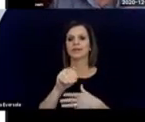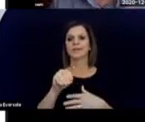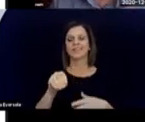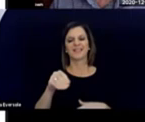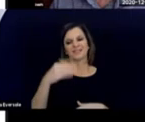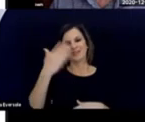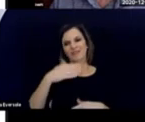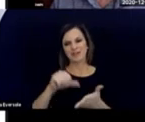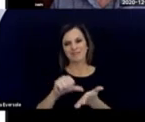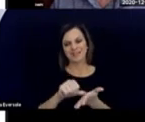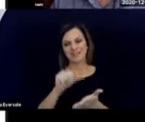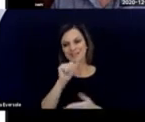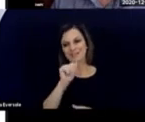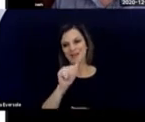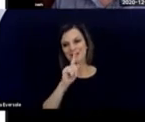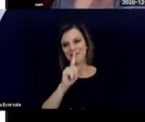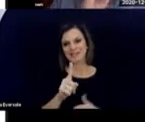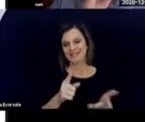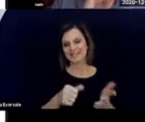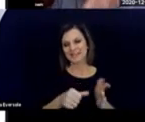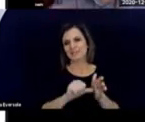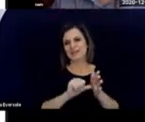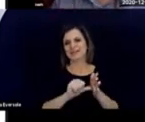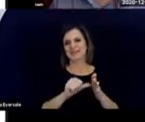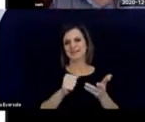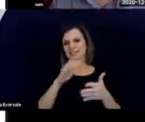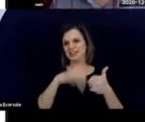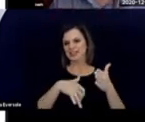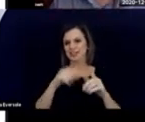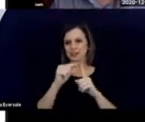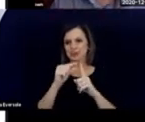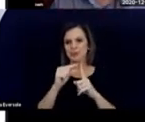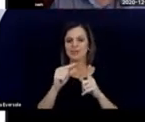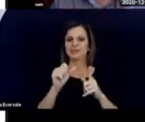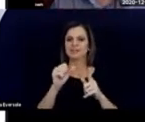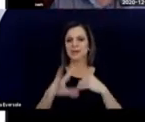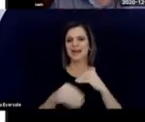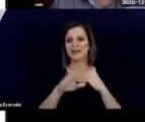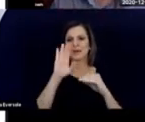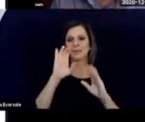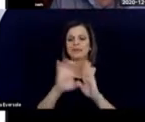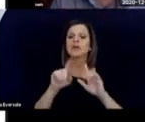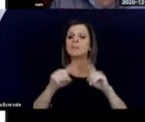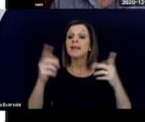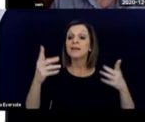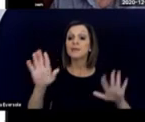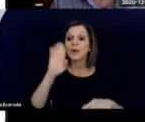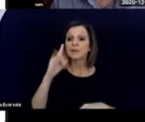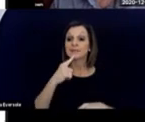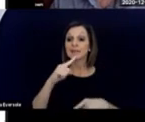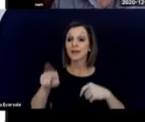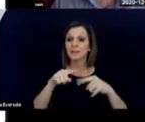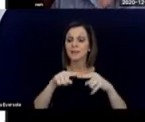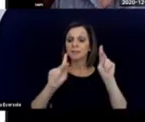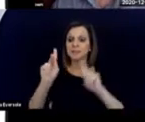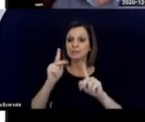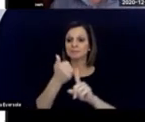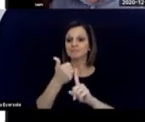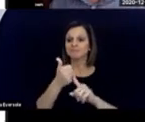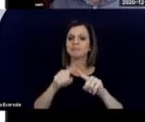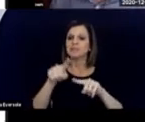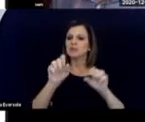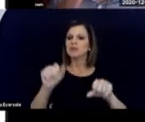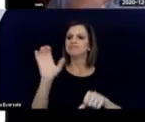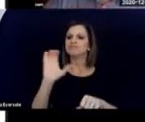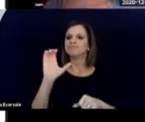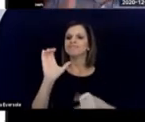because it's all words. So that's all I'll say about people, but you can explore and discover that.